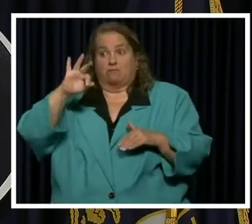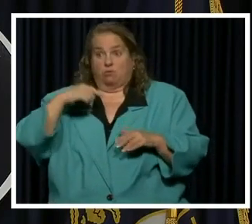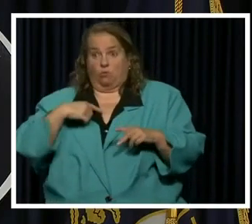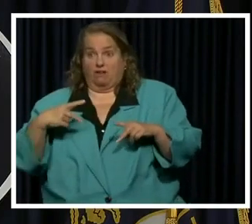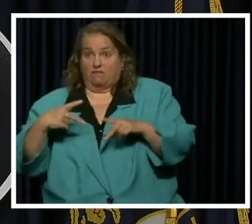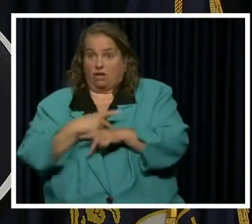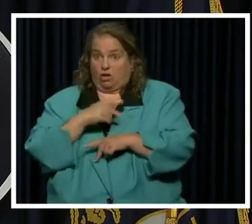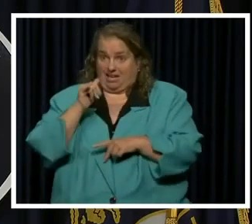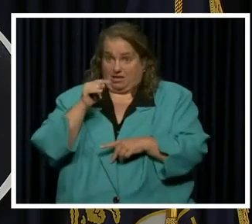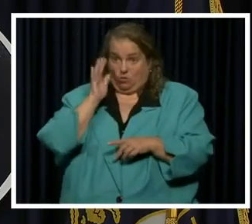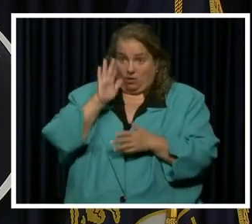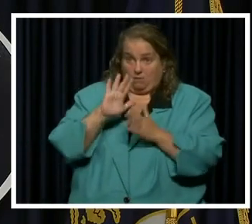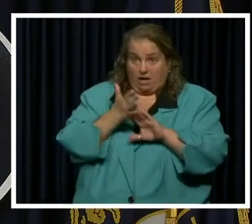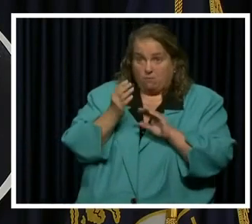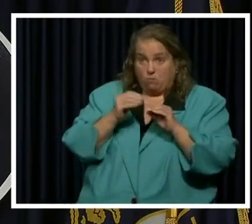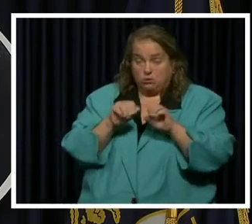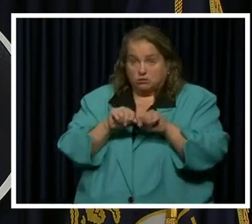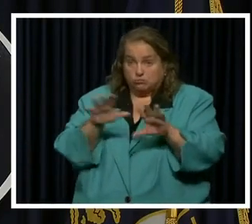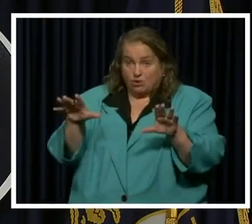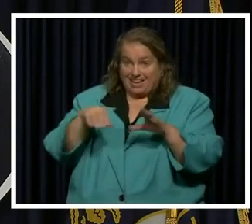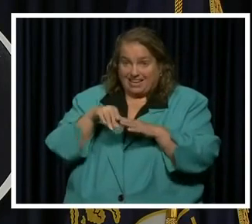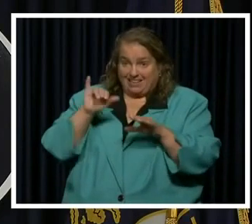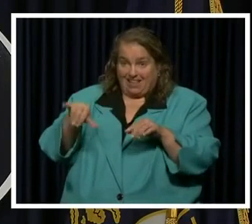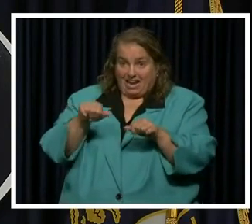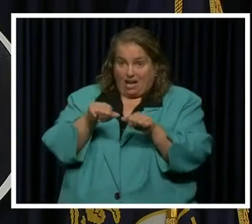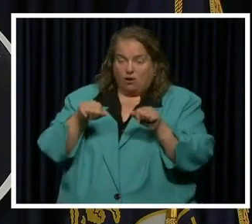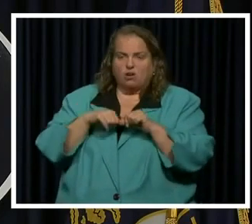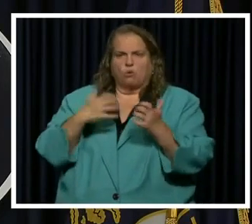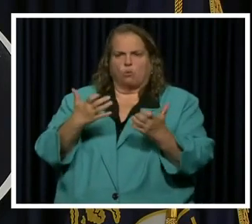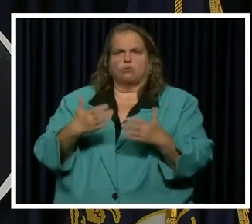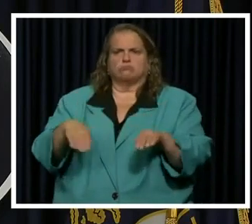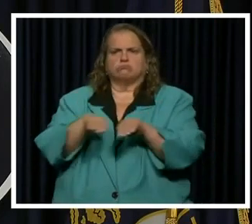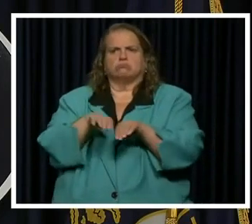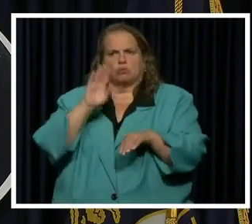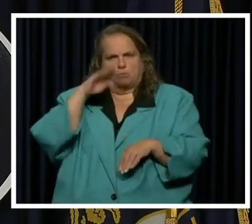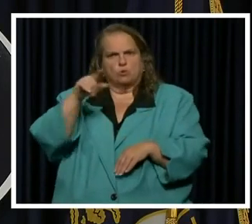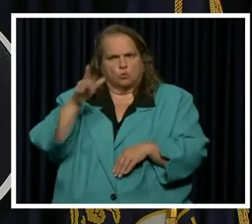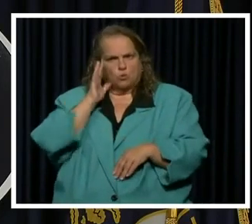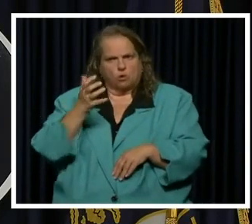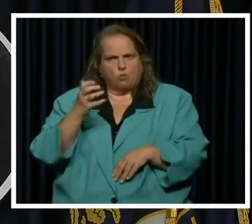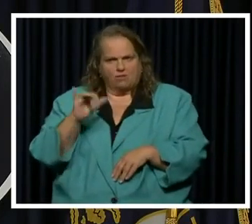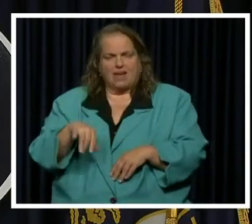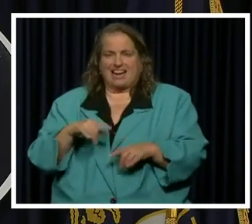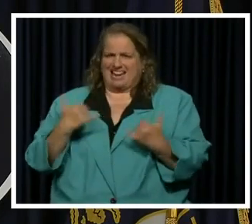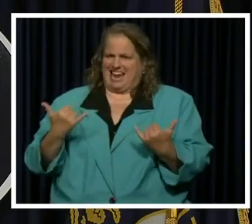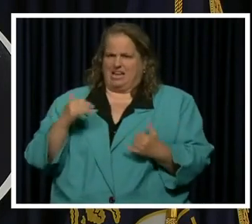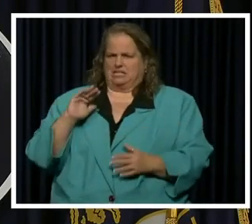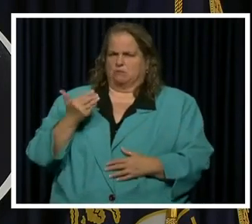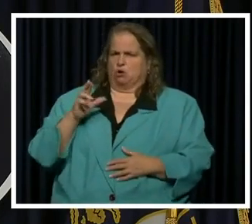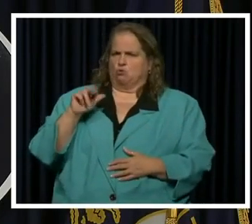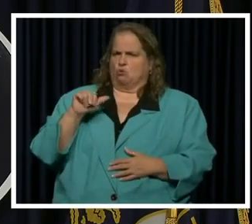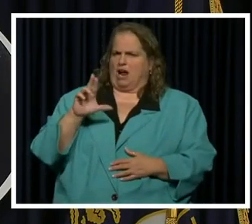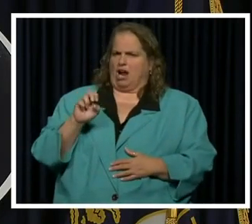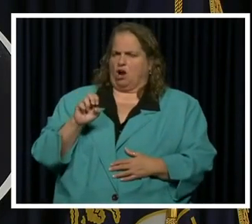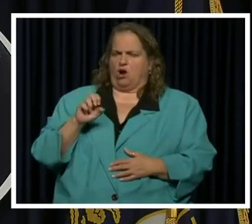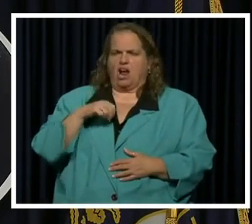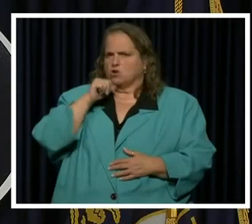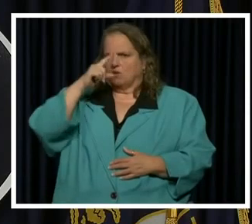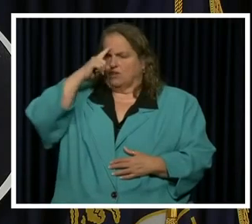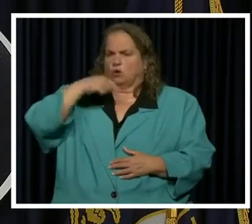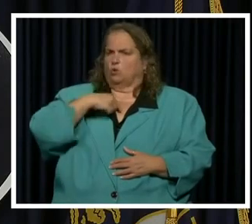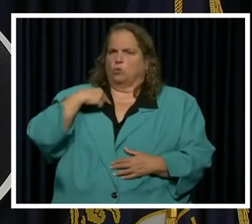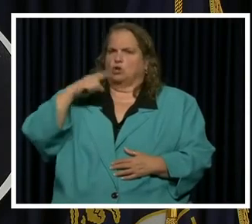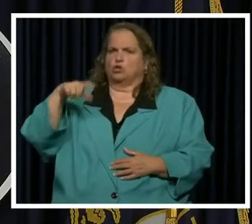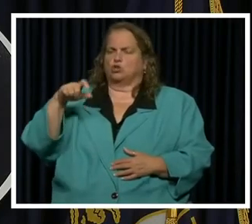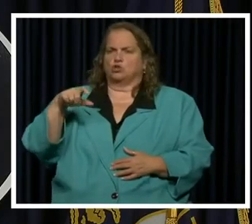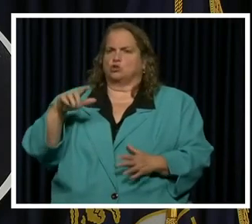we figure out that it's going to become more widespread than it is right now. Again, appears to be rare. I don't think it's cause for alarm, but